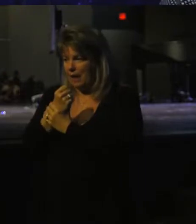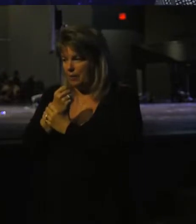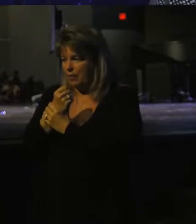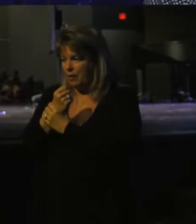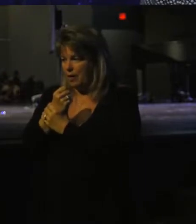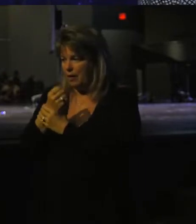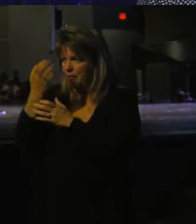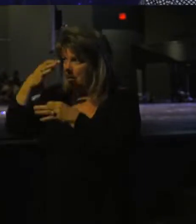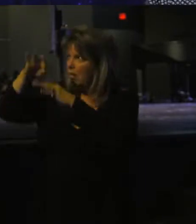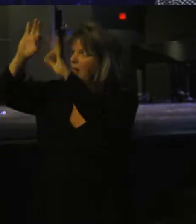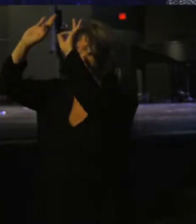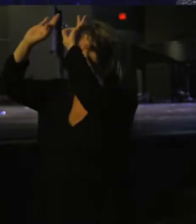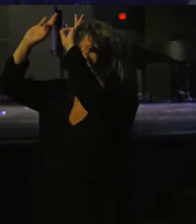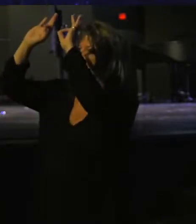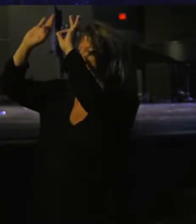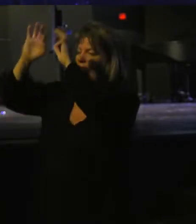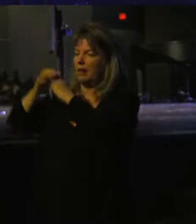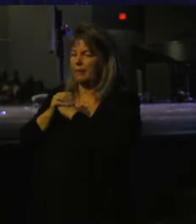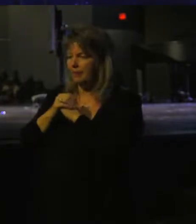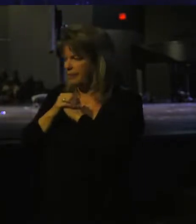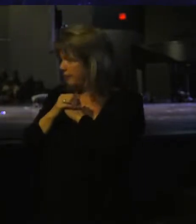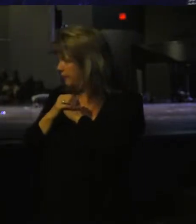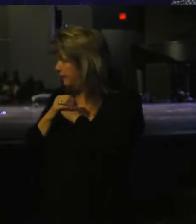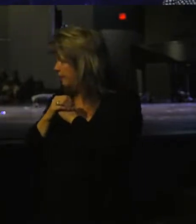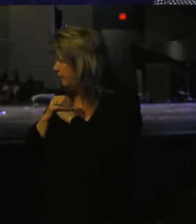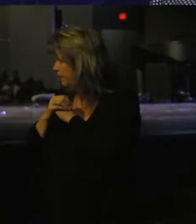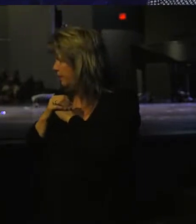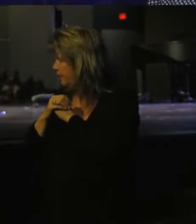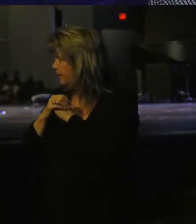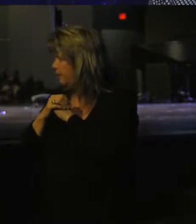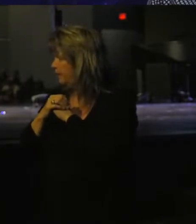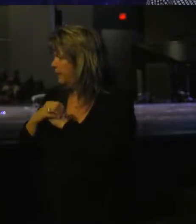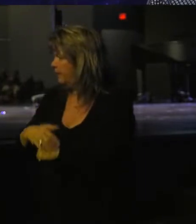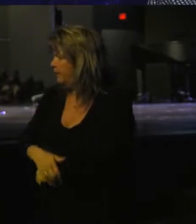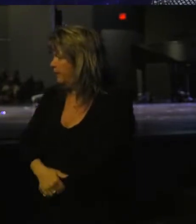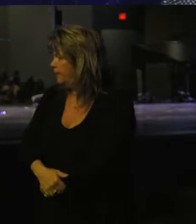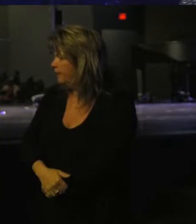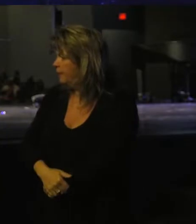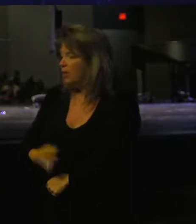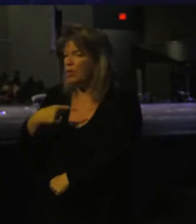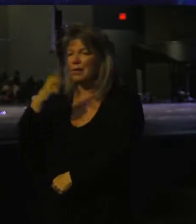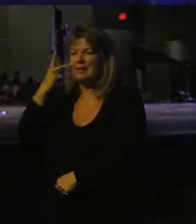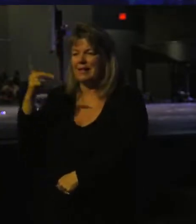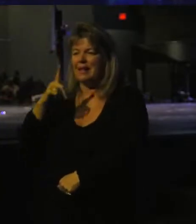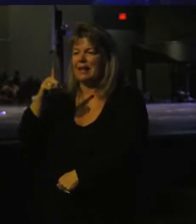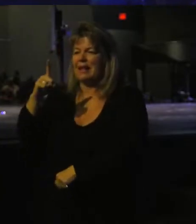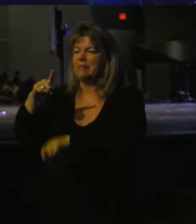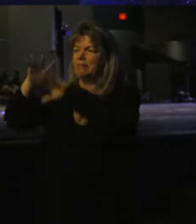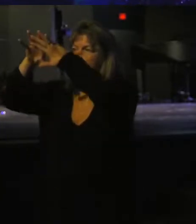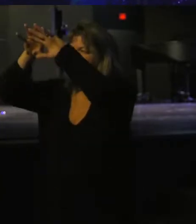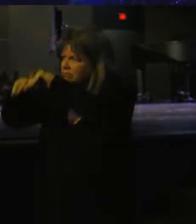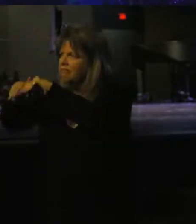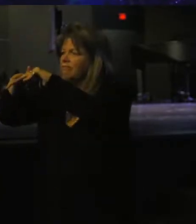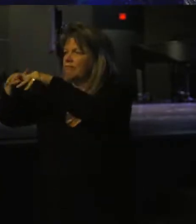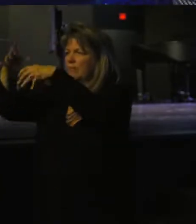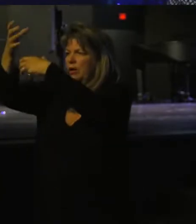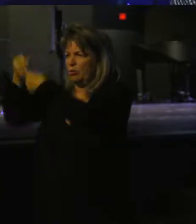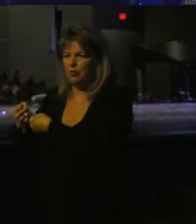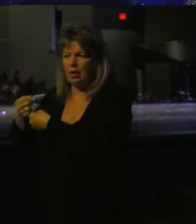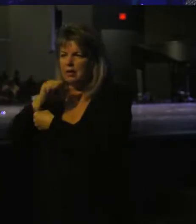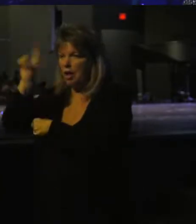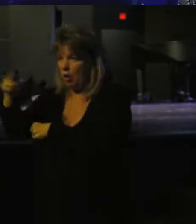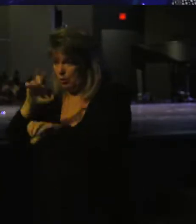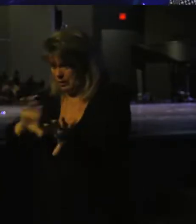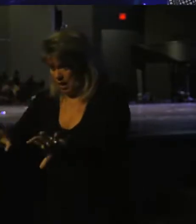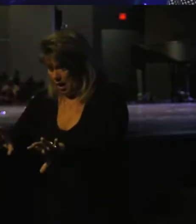his eyes and looked and saw a ram caught in a thicket. We see that complete trust is not